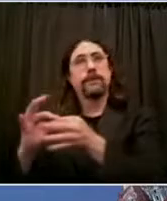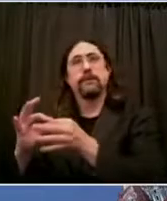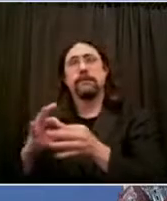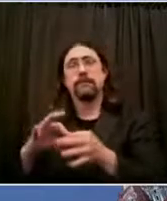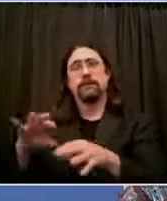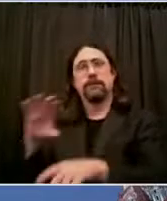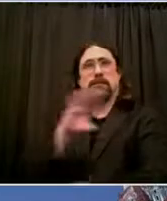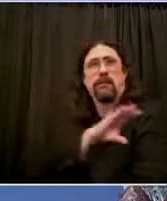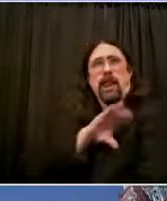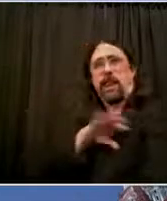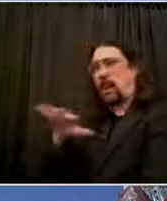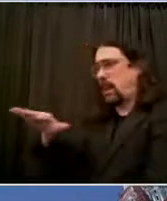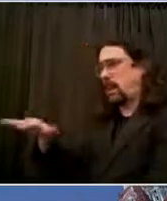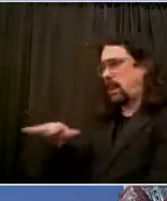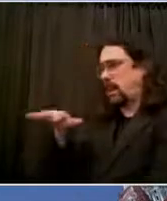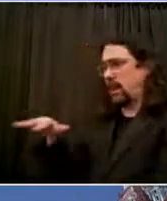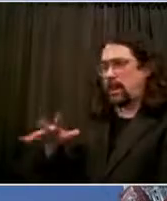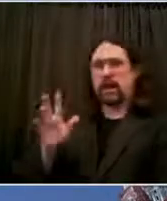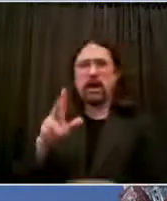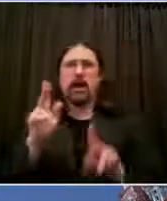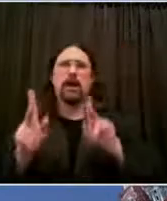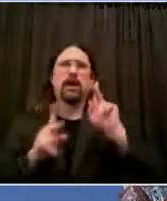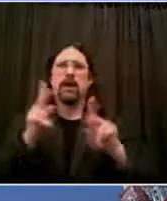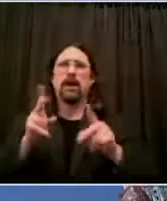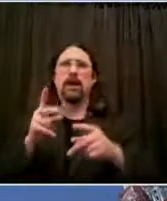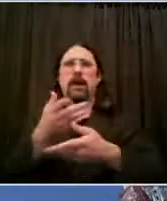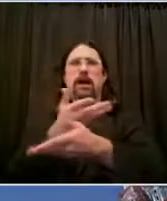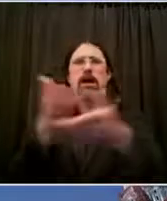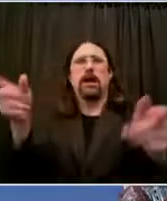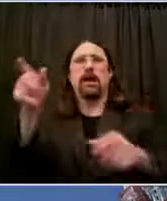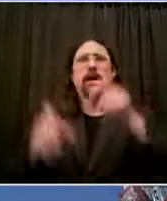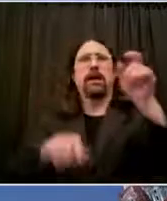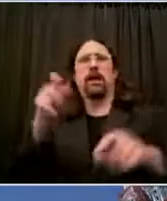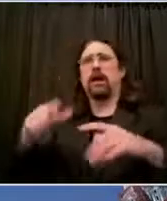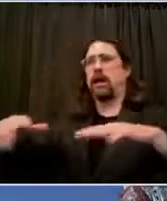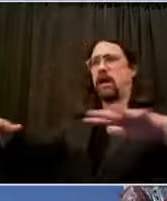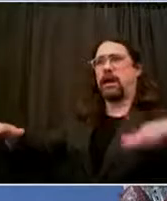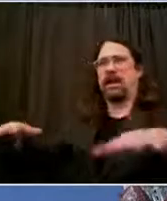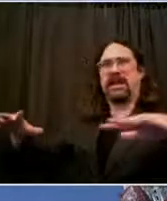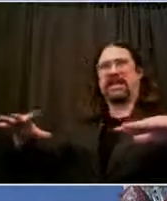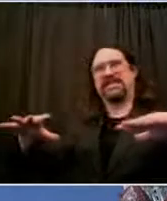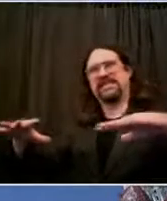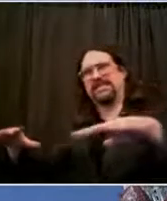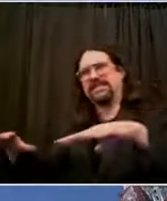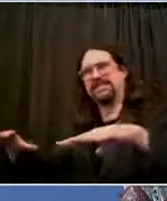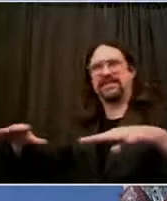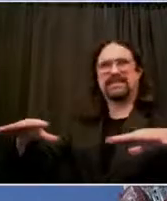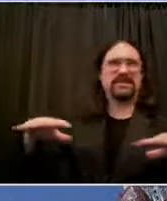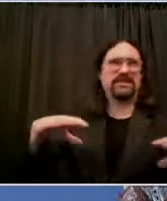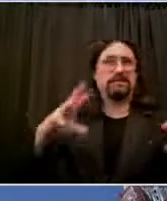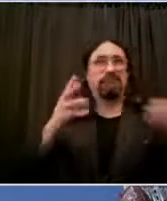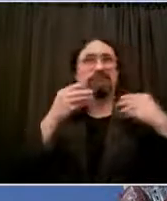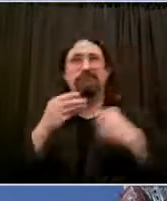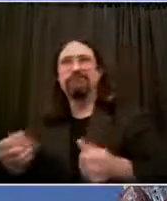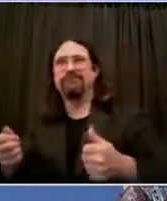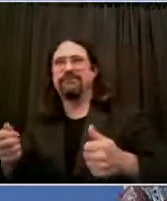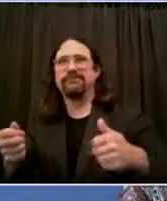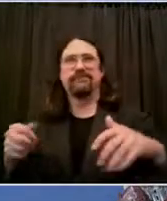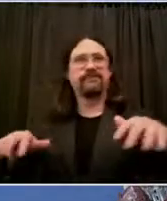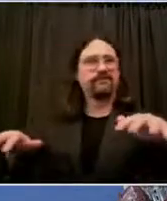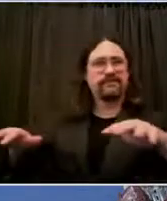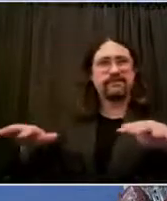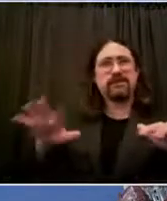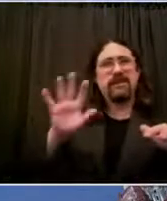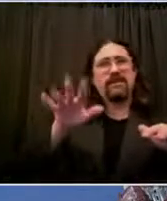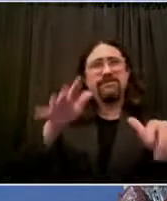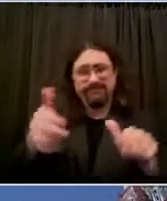fundamentally based on income inequality. All of that existed before the coronavirus and then the coronavirus took such a horrible toll on